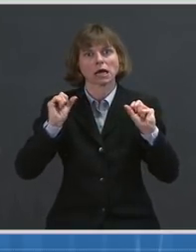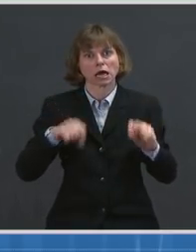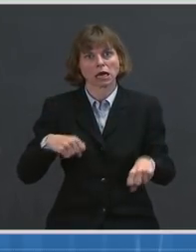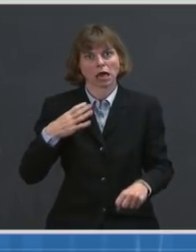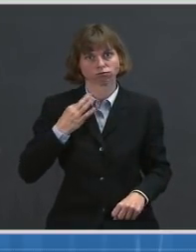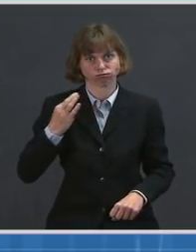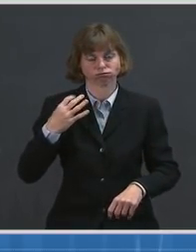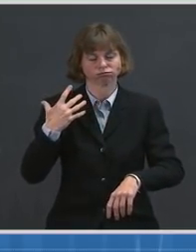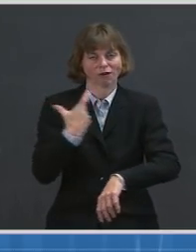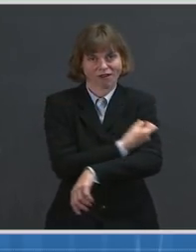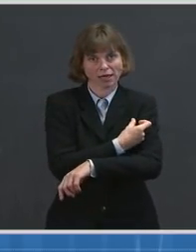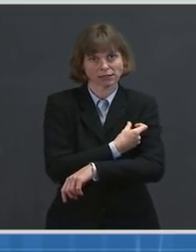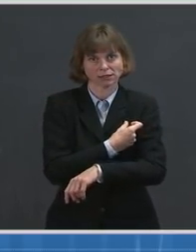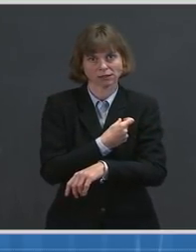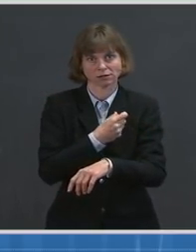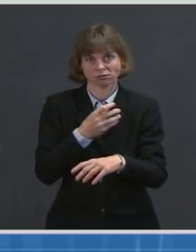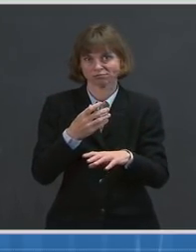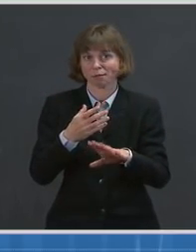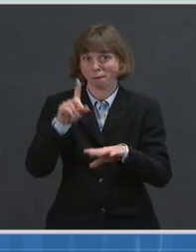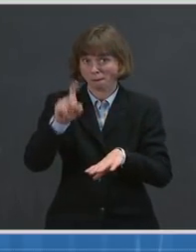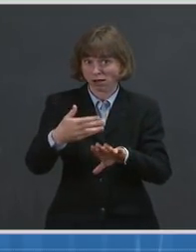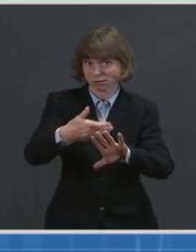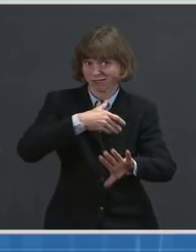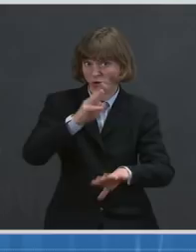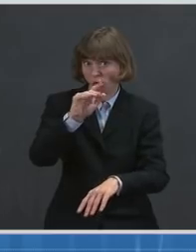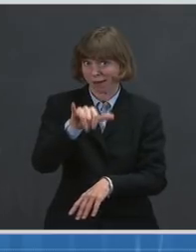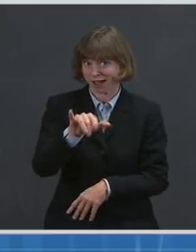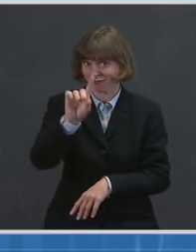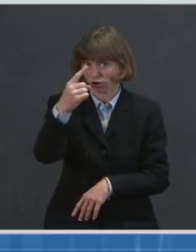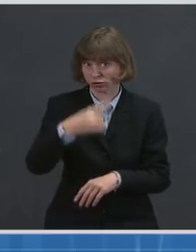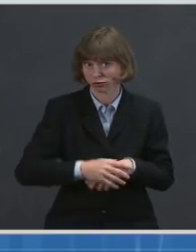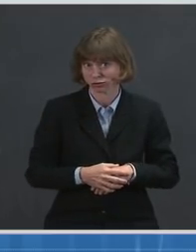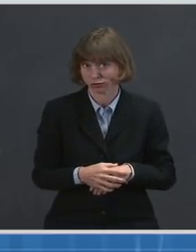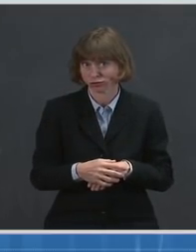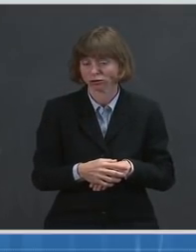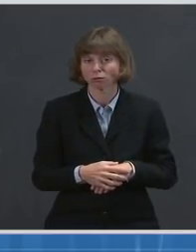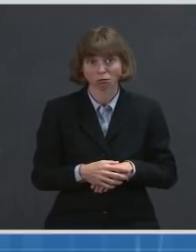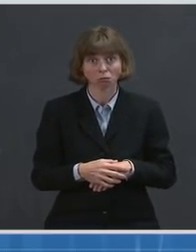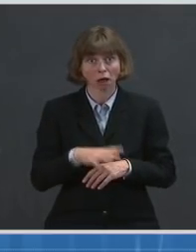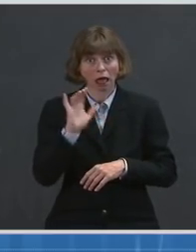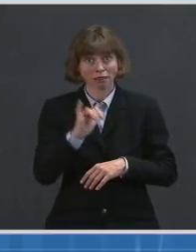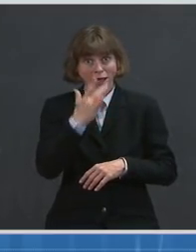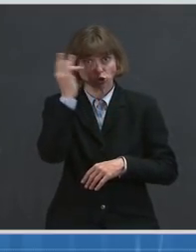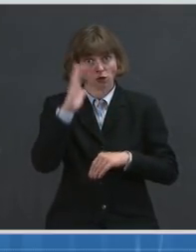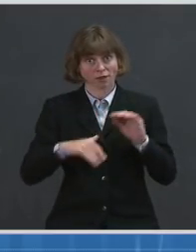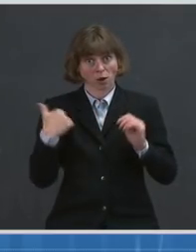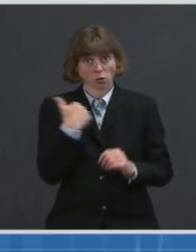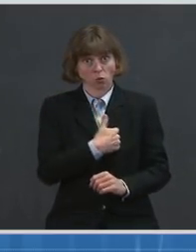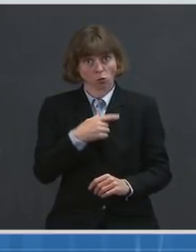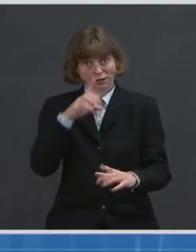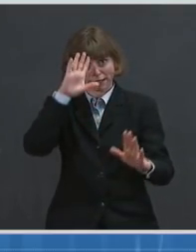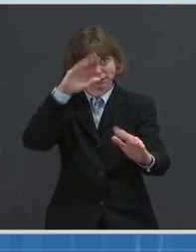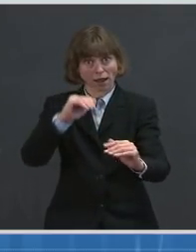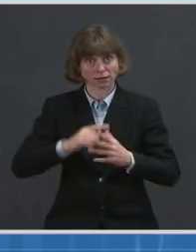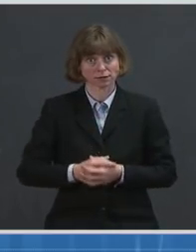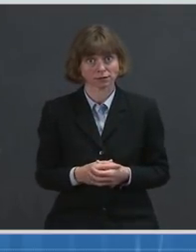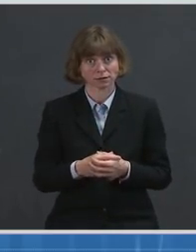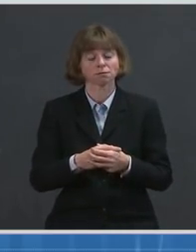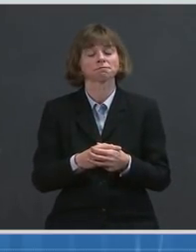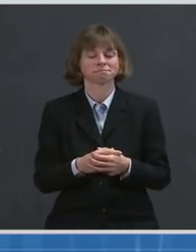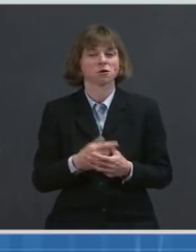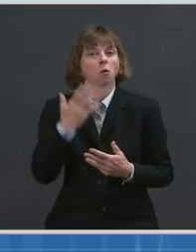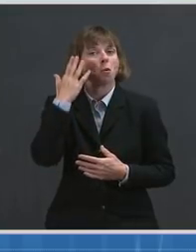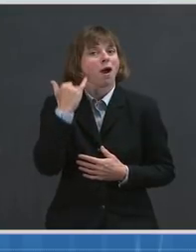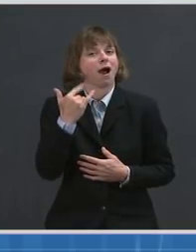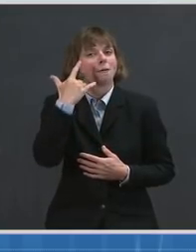1st. That's earlier than expected and reflects our success working with vaccine manufacturers to increase